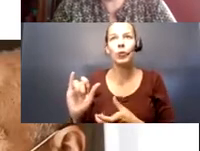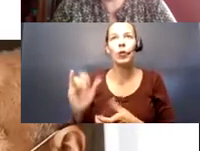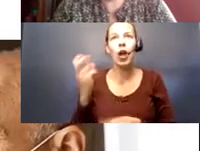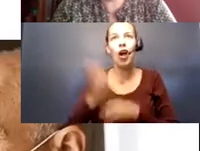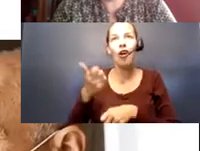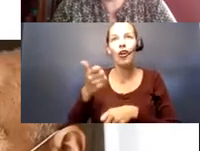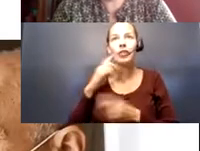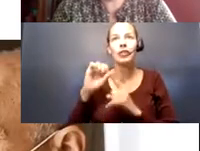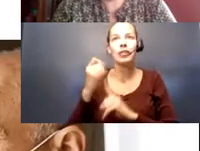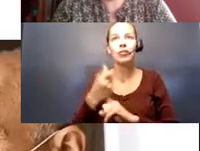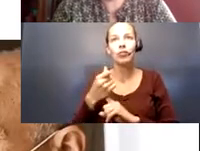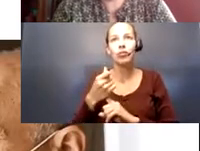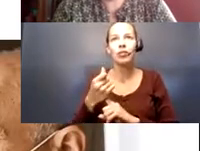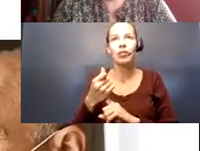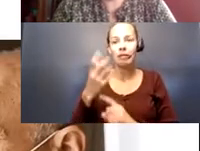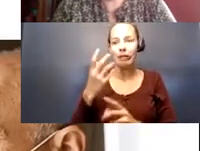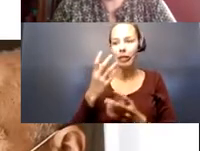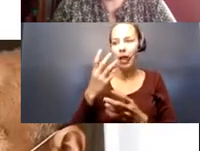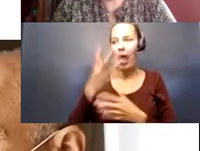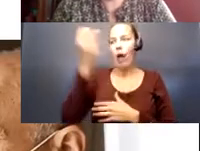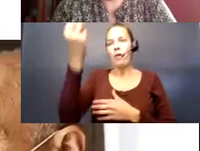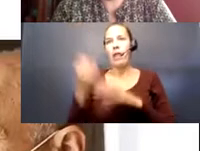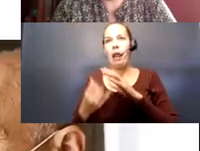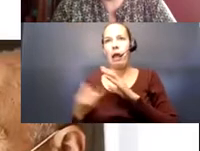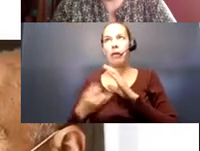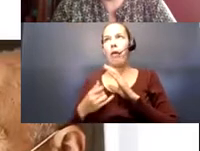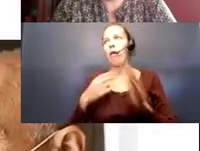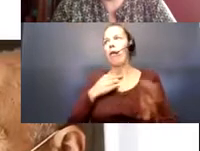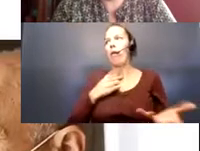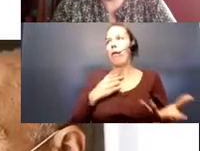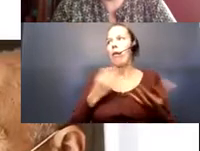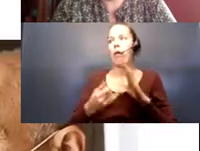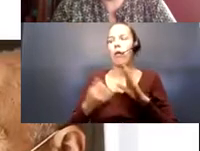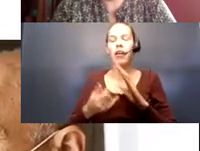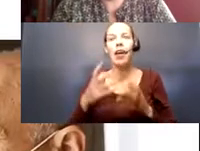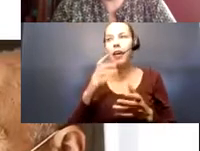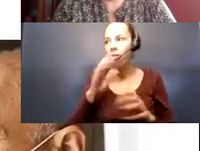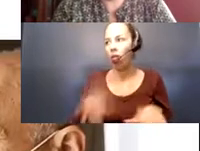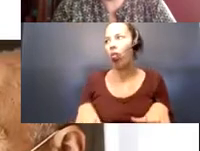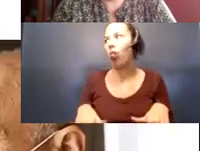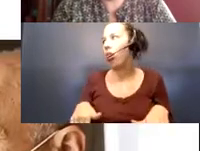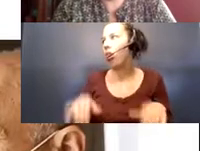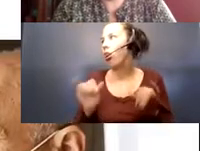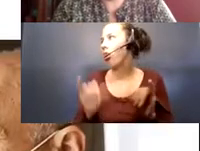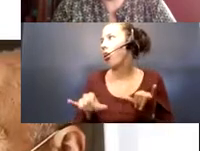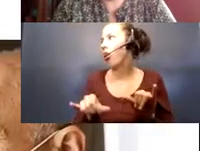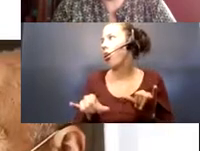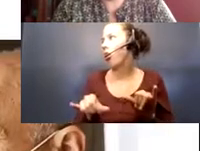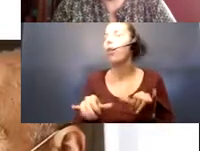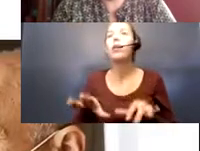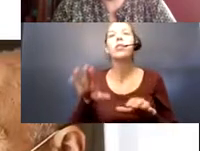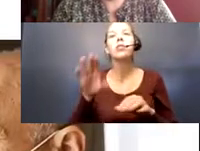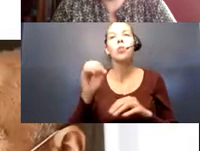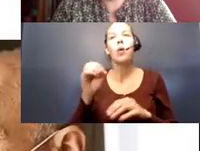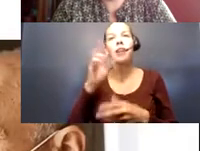situation to get out of the social isolation and creating a situation of inactivity. So, that's the tricky part